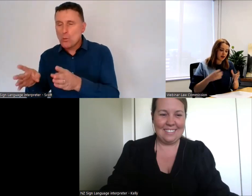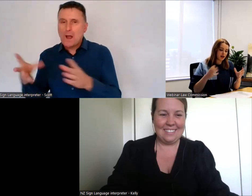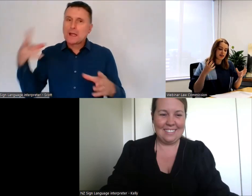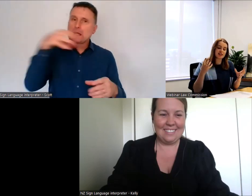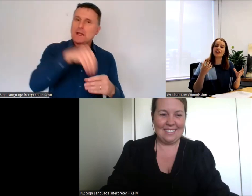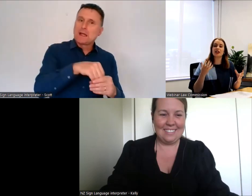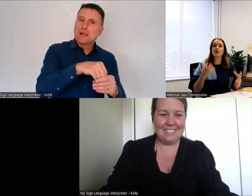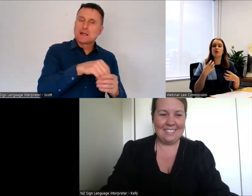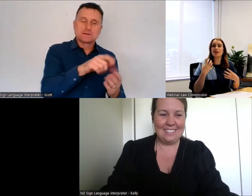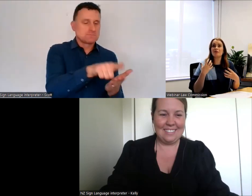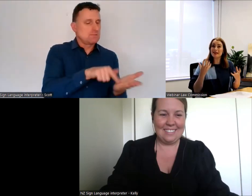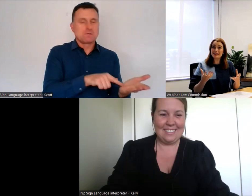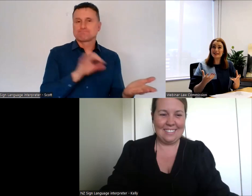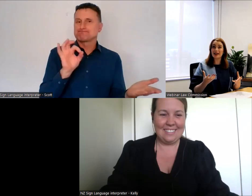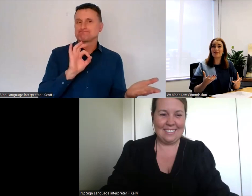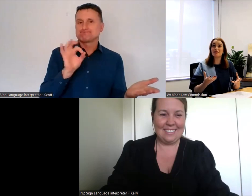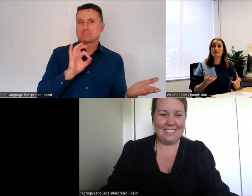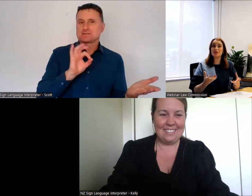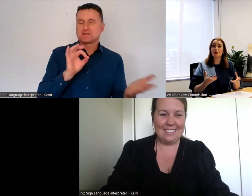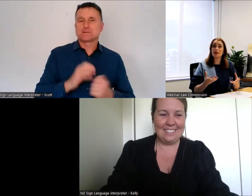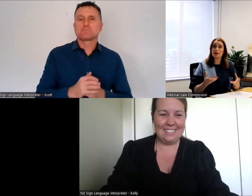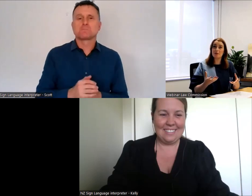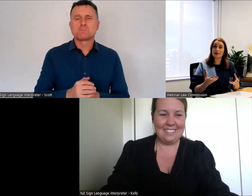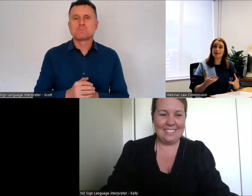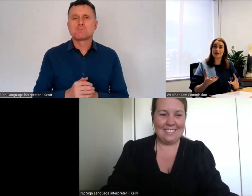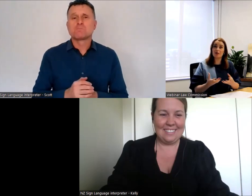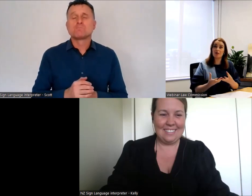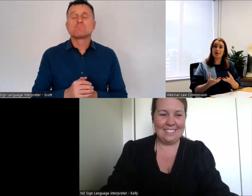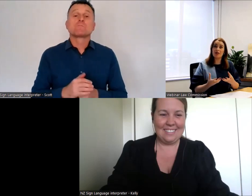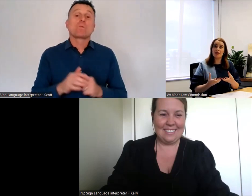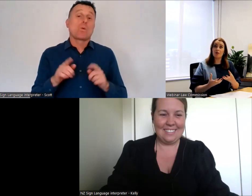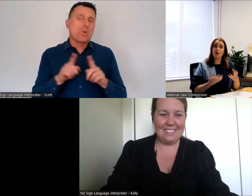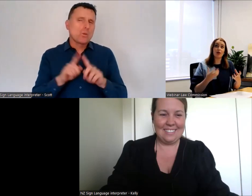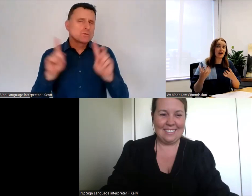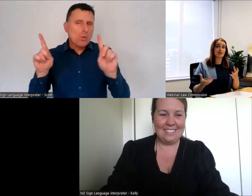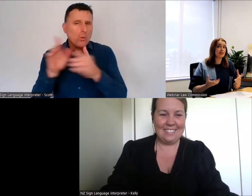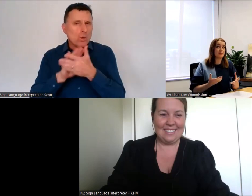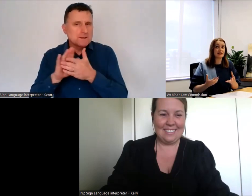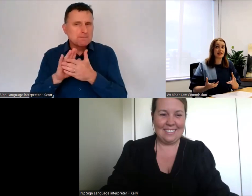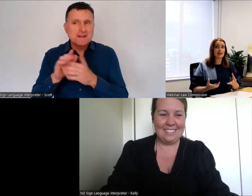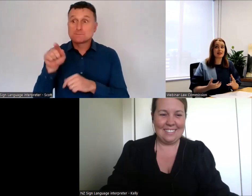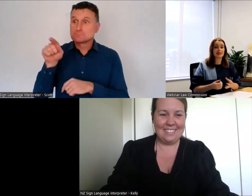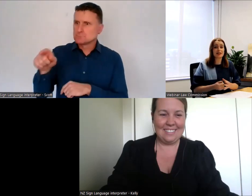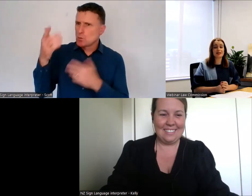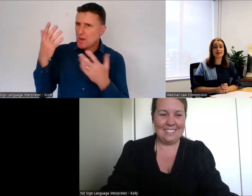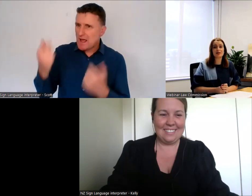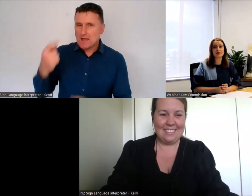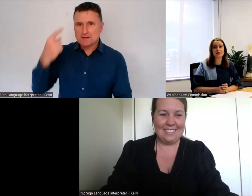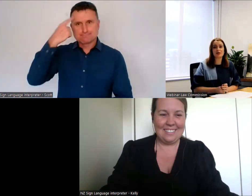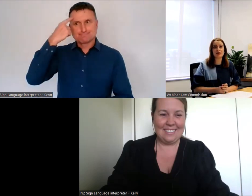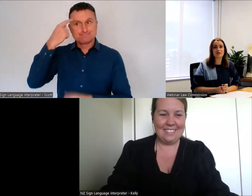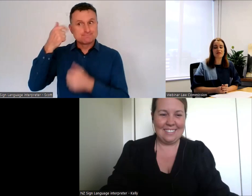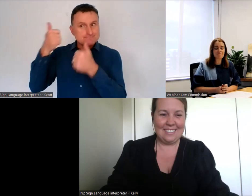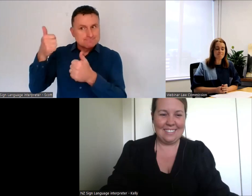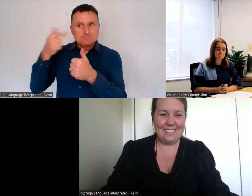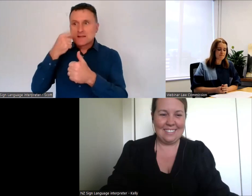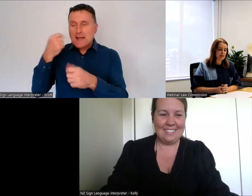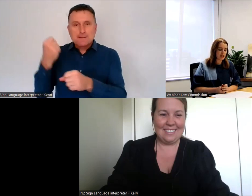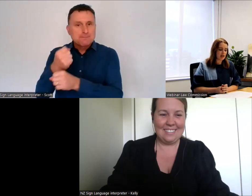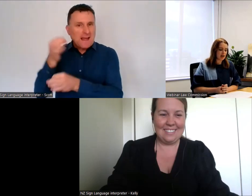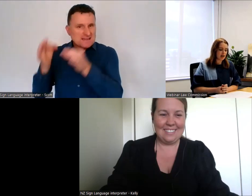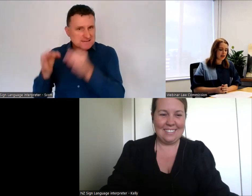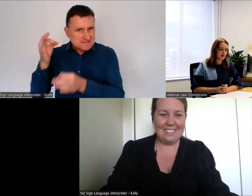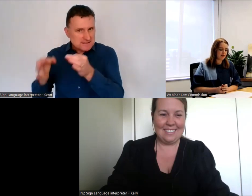Our understanding of what it means to have decision making capacity and what that concept entails is also evolving.